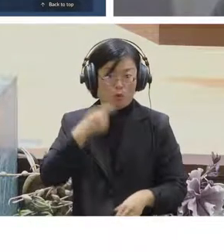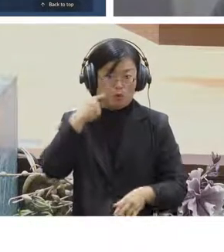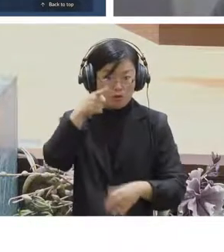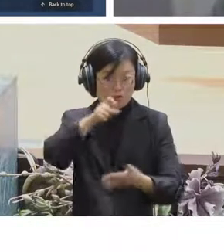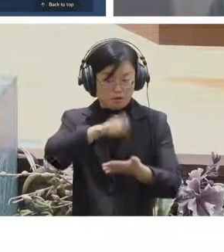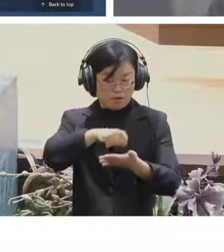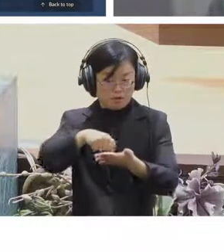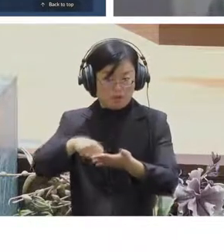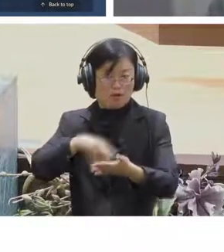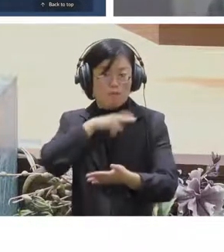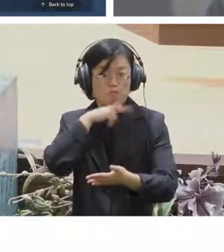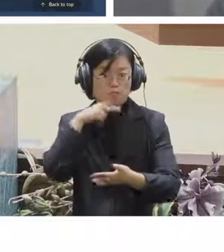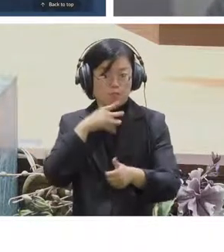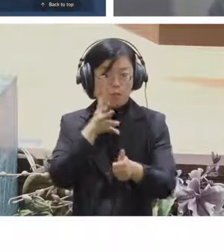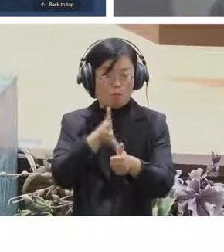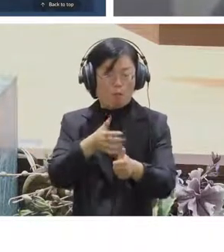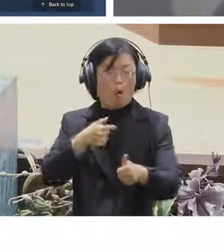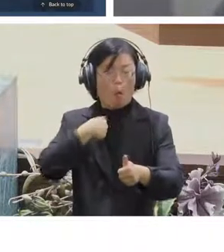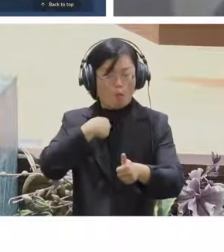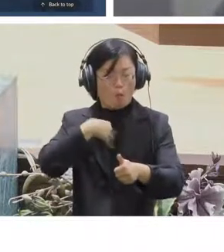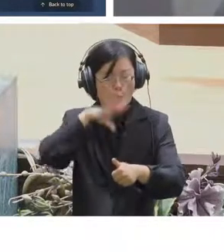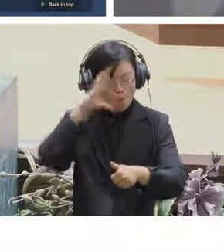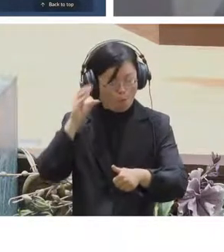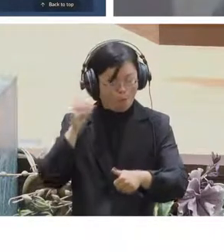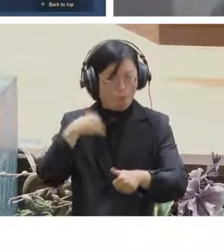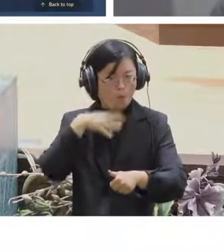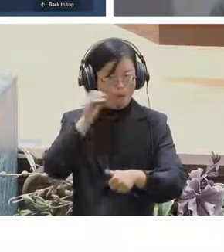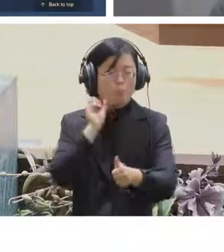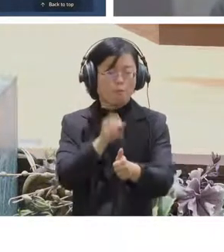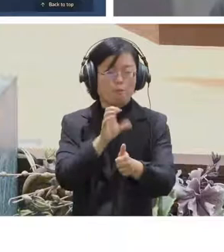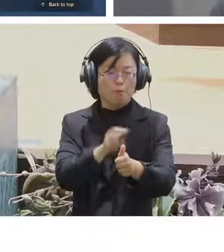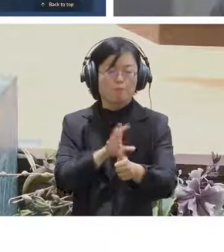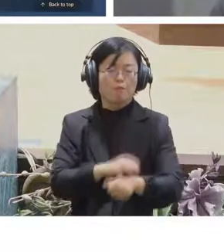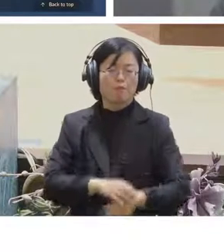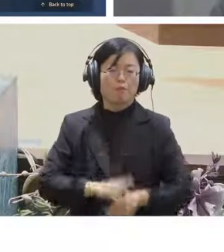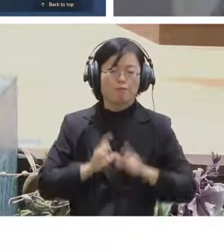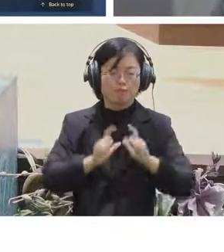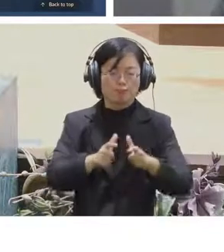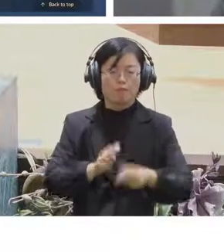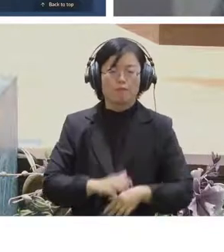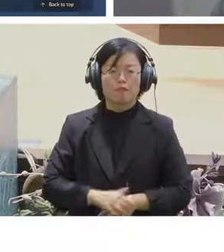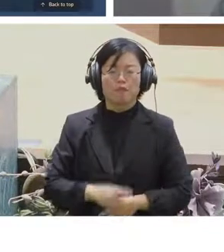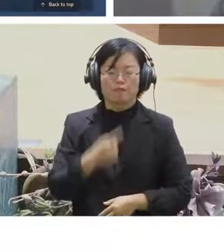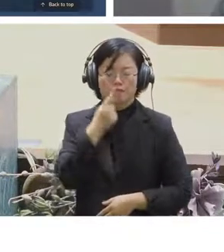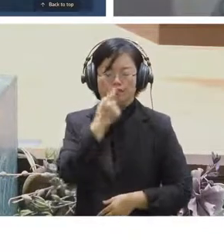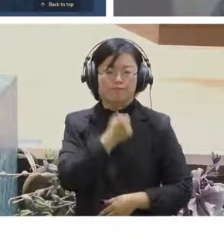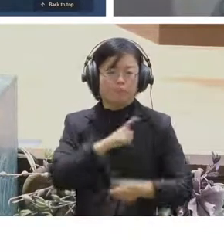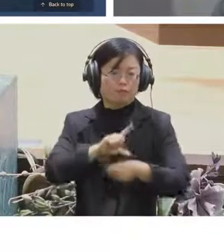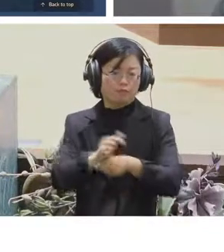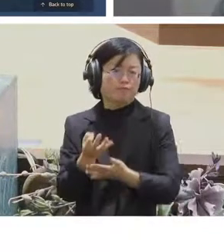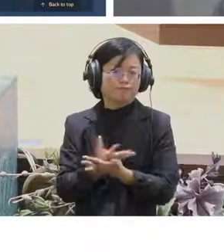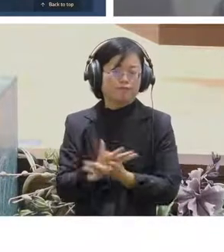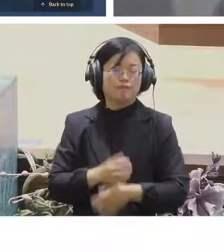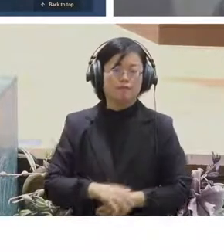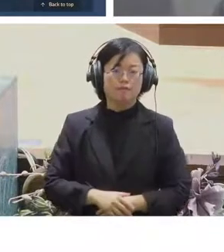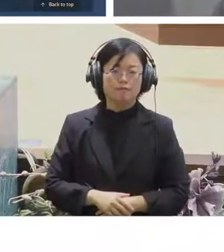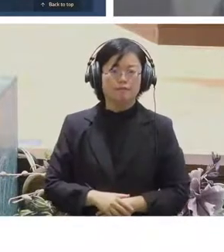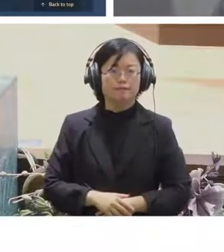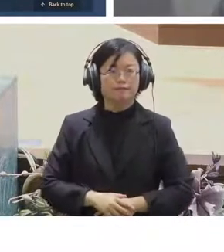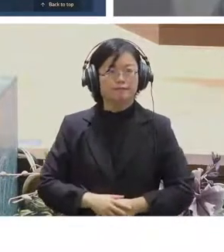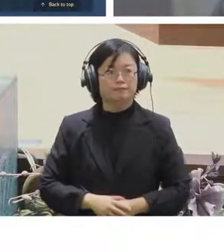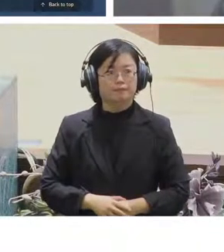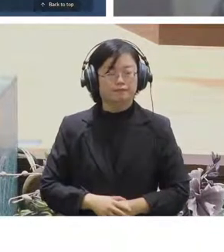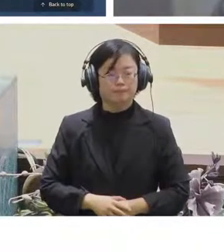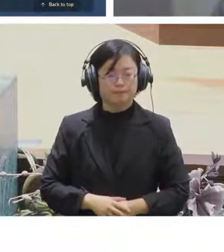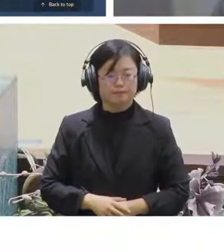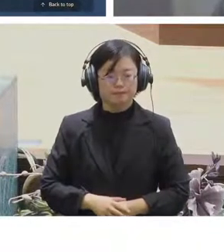up and I please let me know right so the internet connection in so in